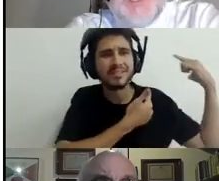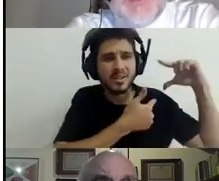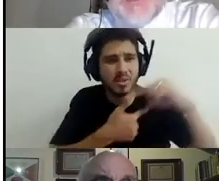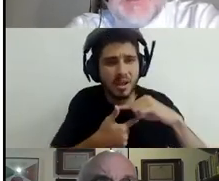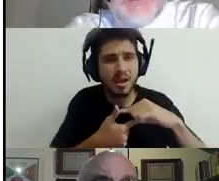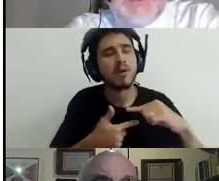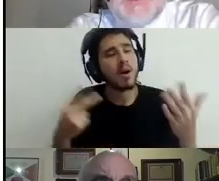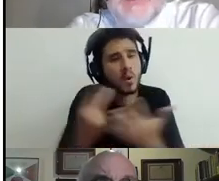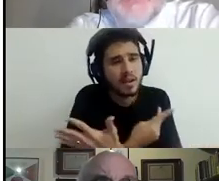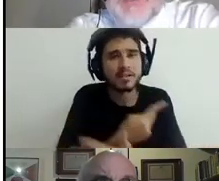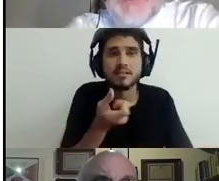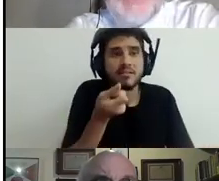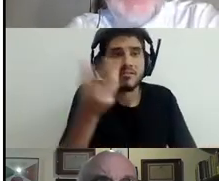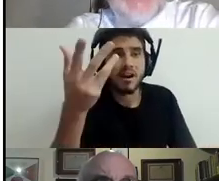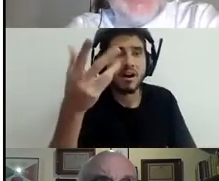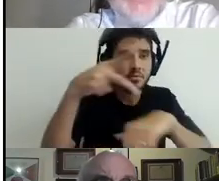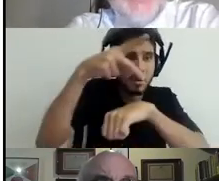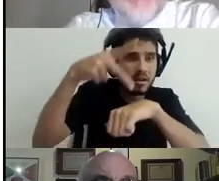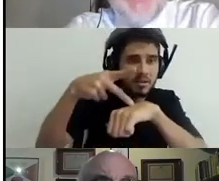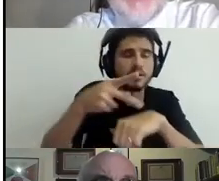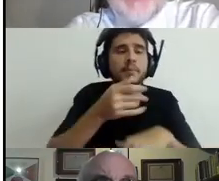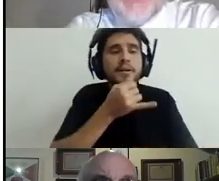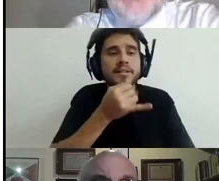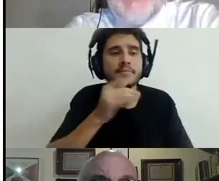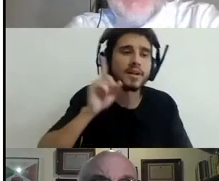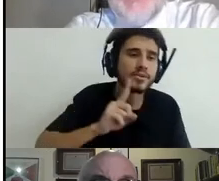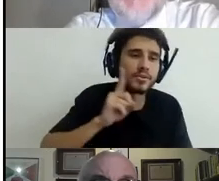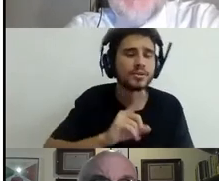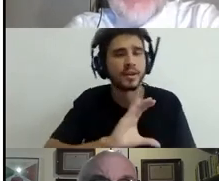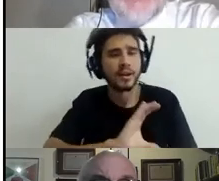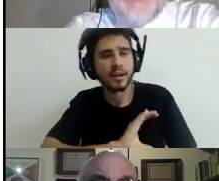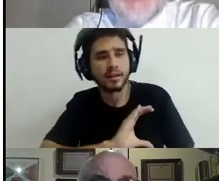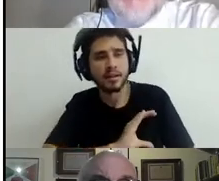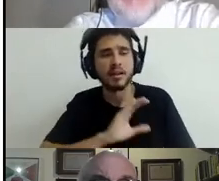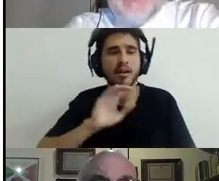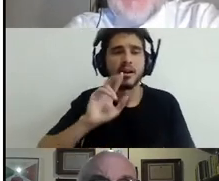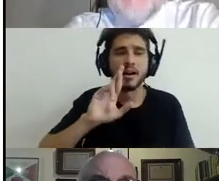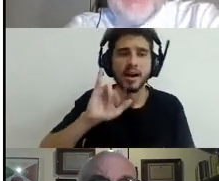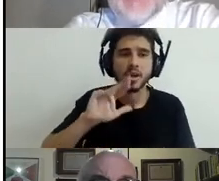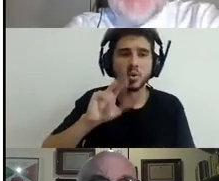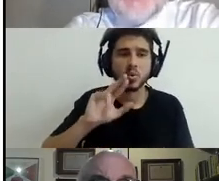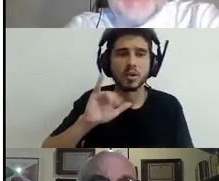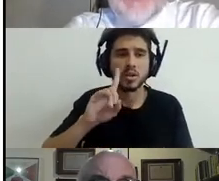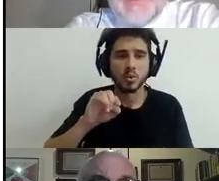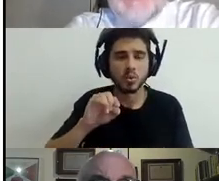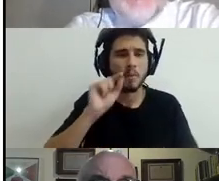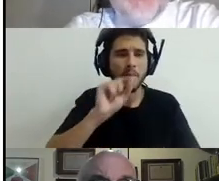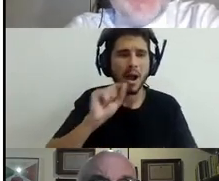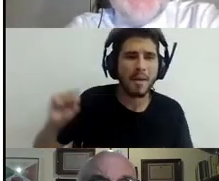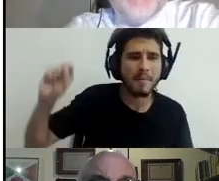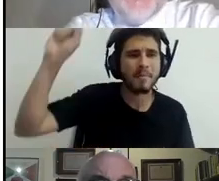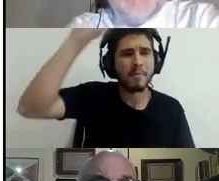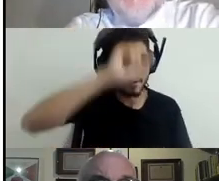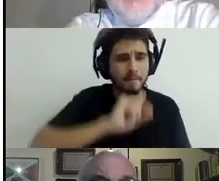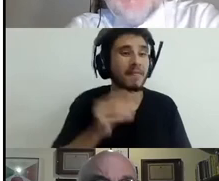in the UK and Canada and United States that parents are looking for alternatives to get their children out of